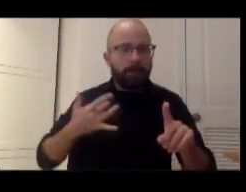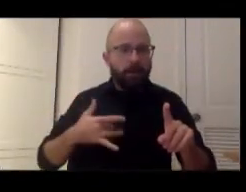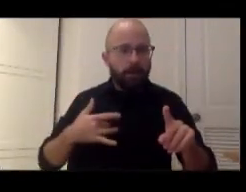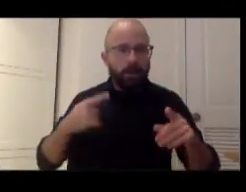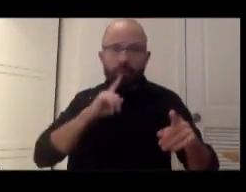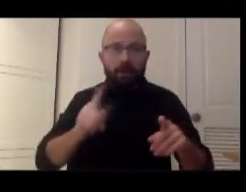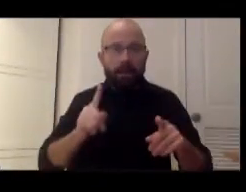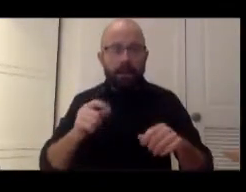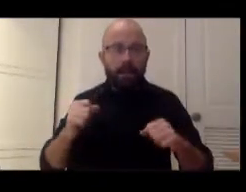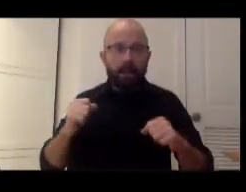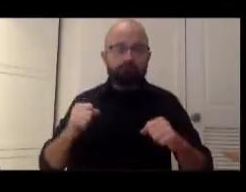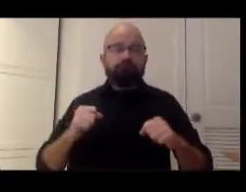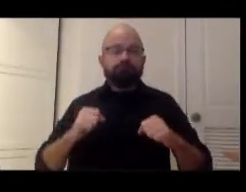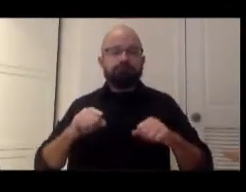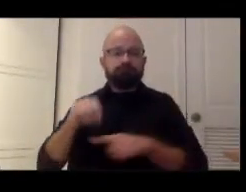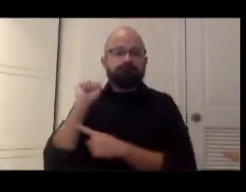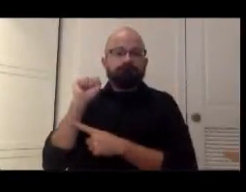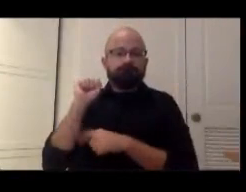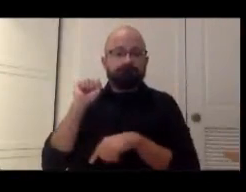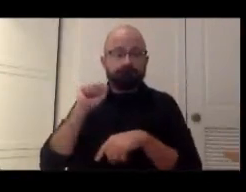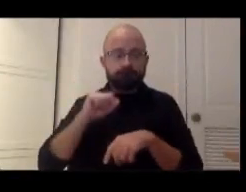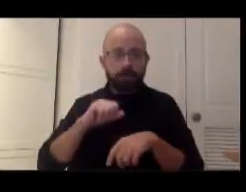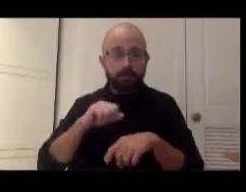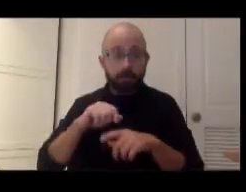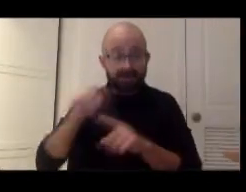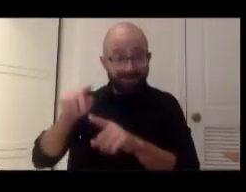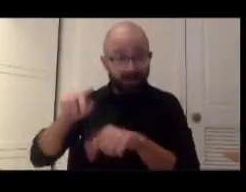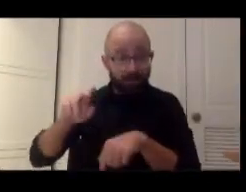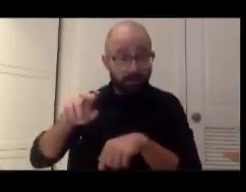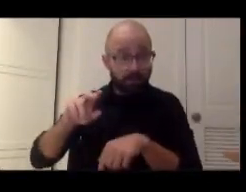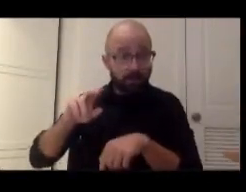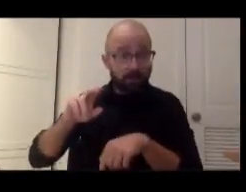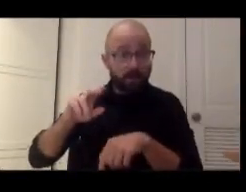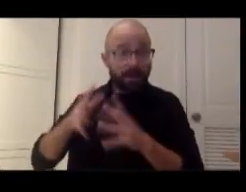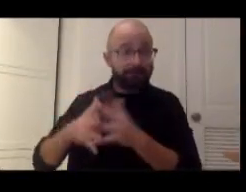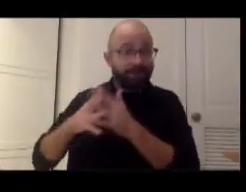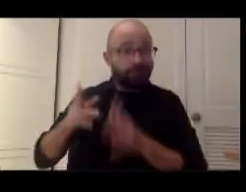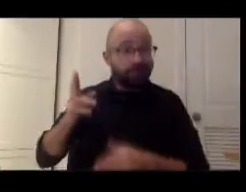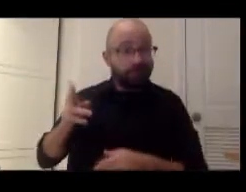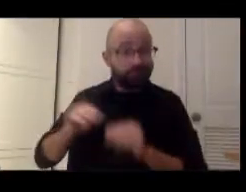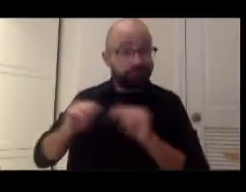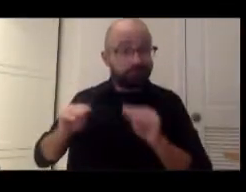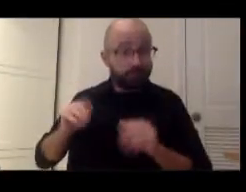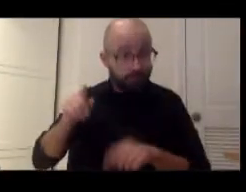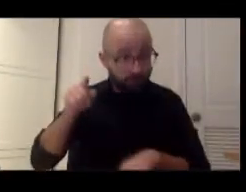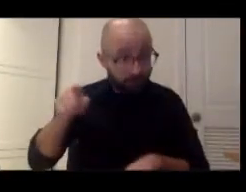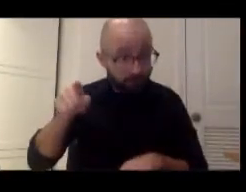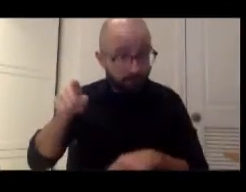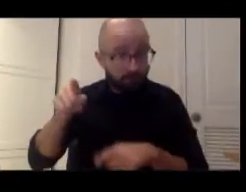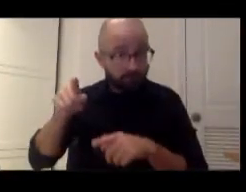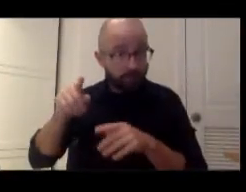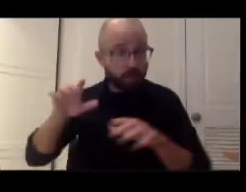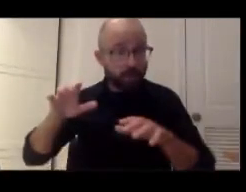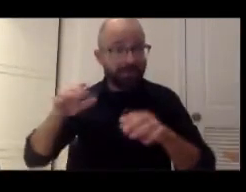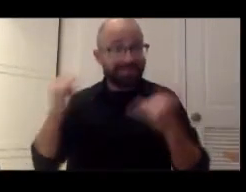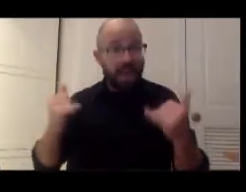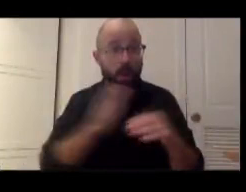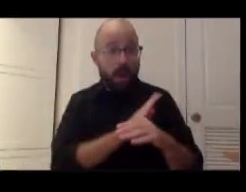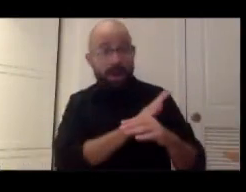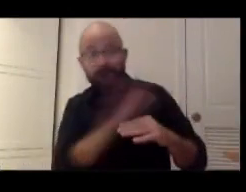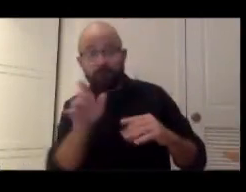So, how has it shaken up the National Museum of American History? Are you doing things differently in the aftermath of